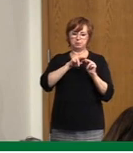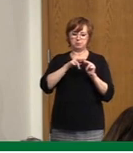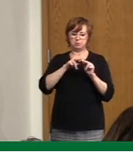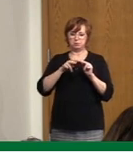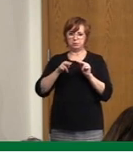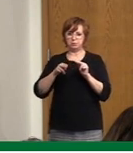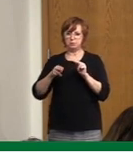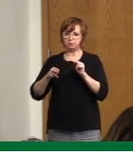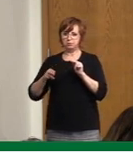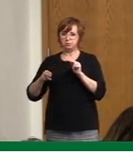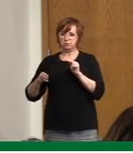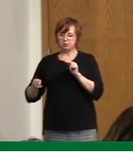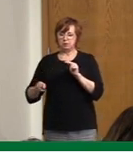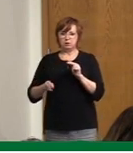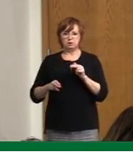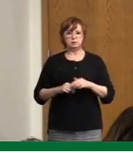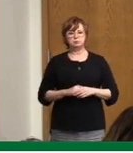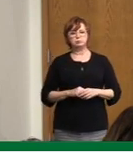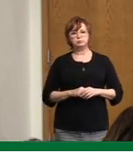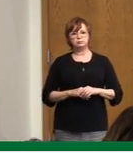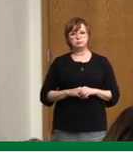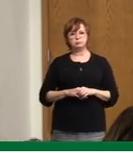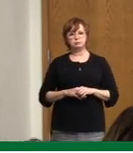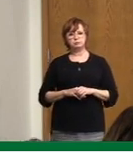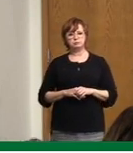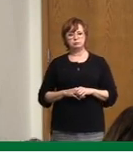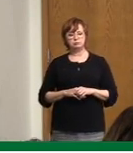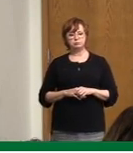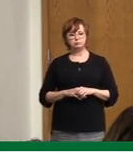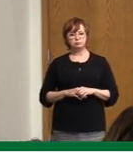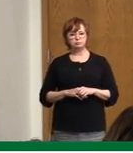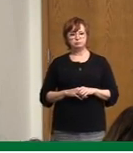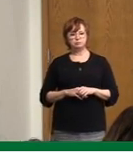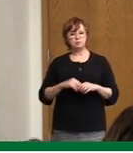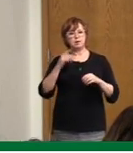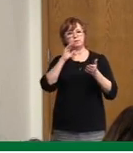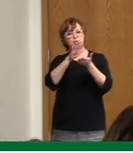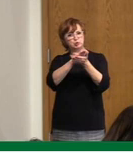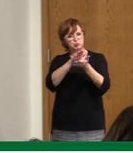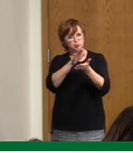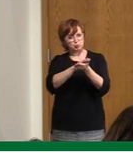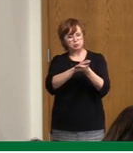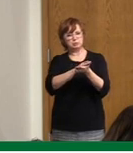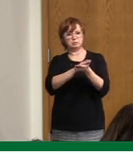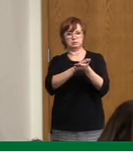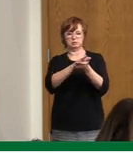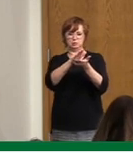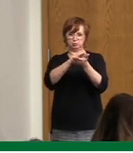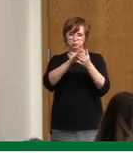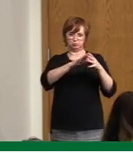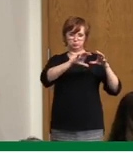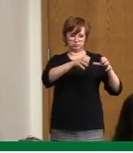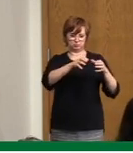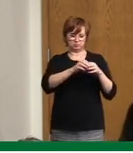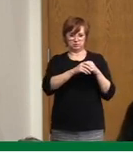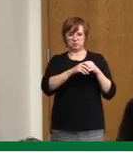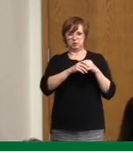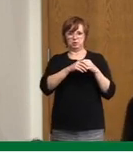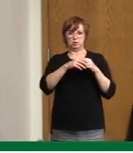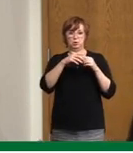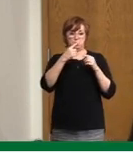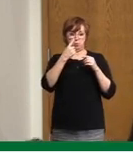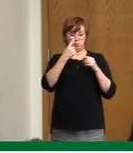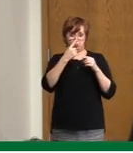are in situations where, you know, there were four or five classes that were impacted, so there may not be close contacts, but as a precaution, four or five classes have gone